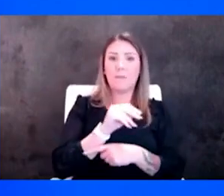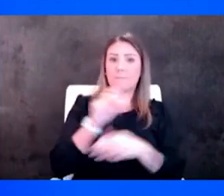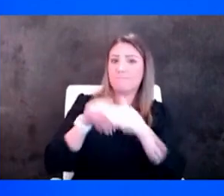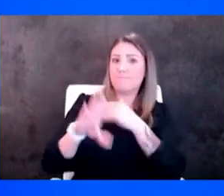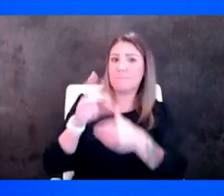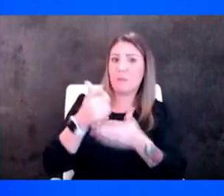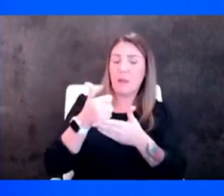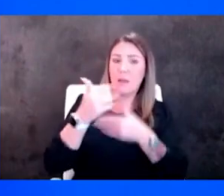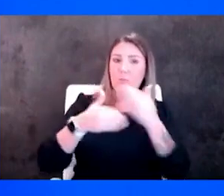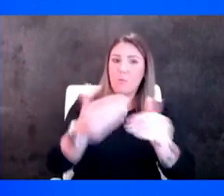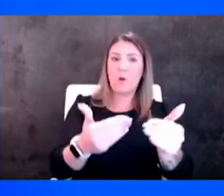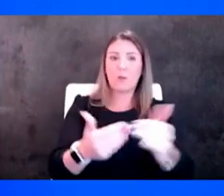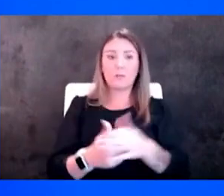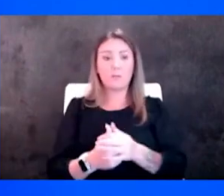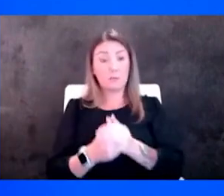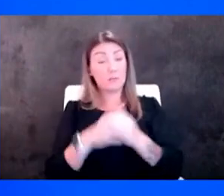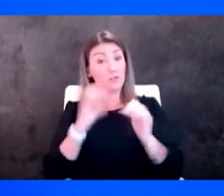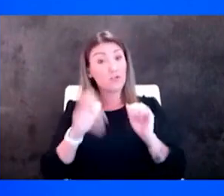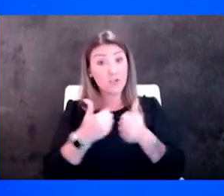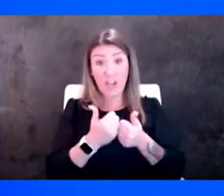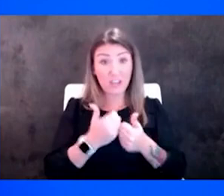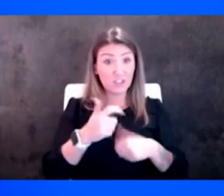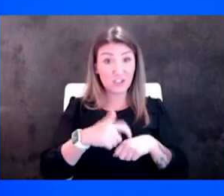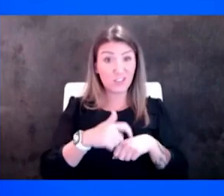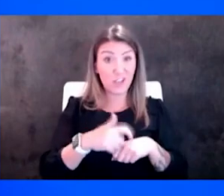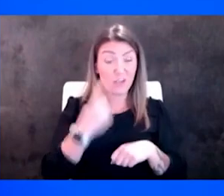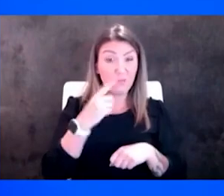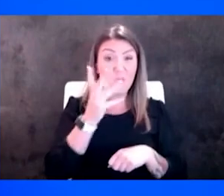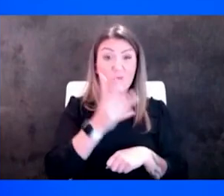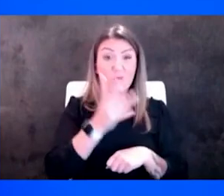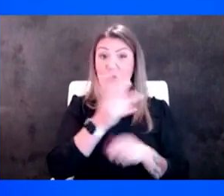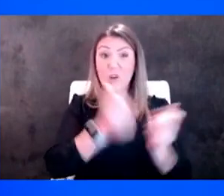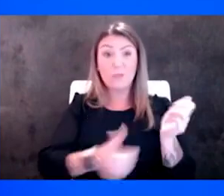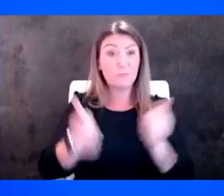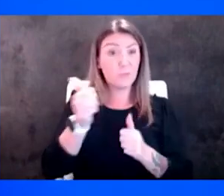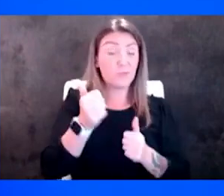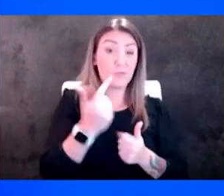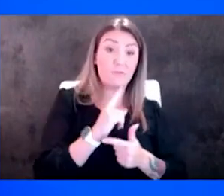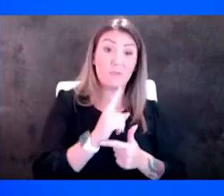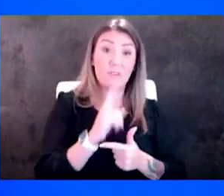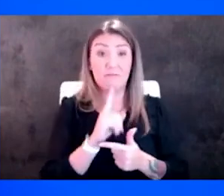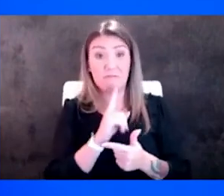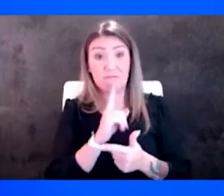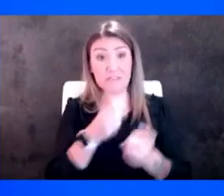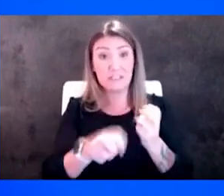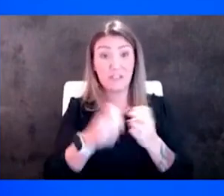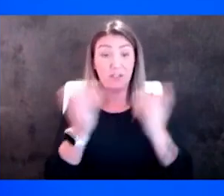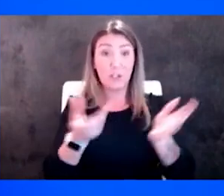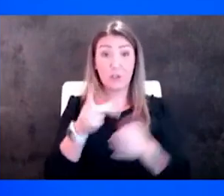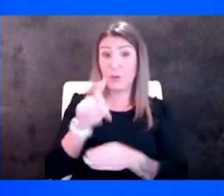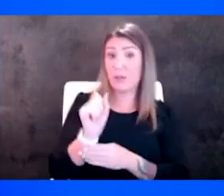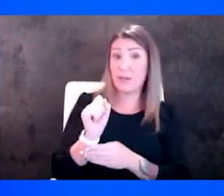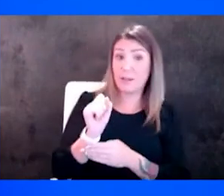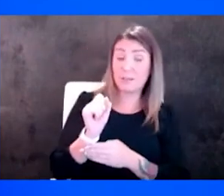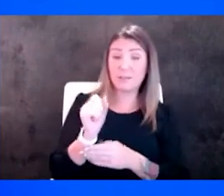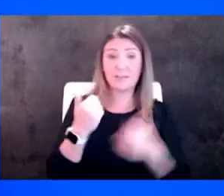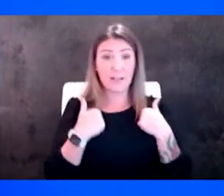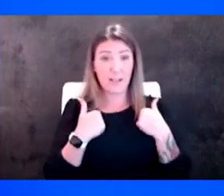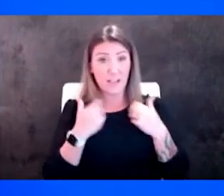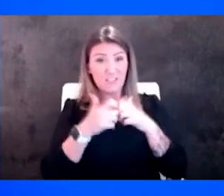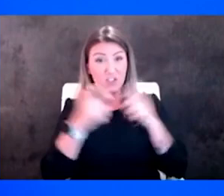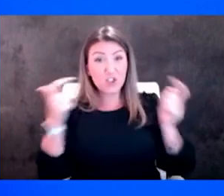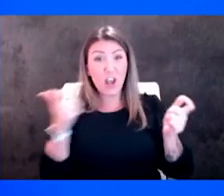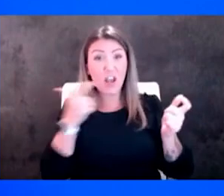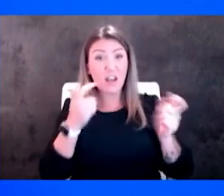it's just a challenging time to be a rural administrator and i'm here in kansas we we do have a large number of